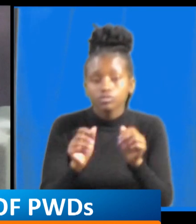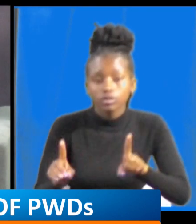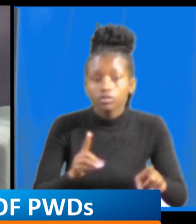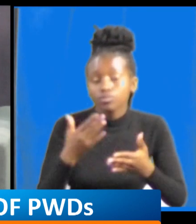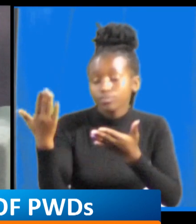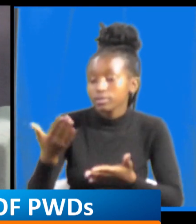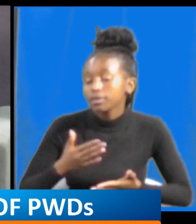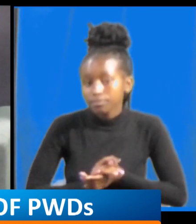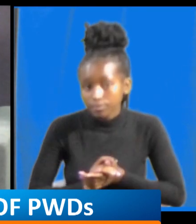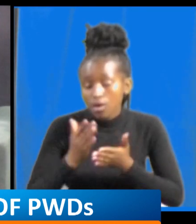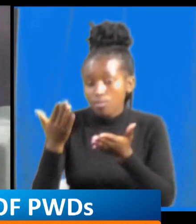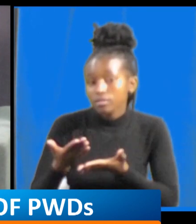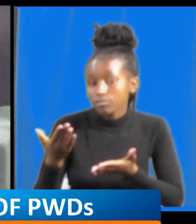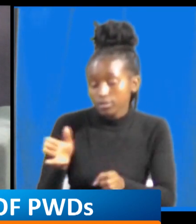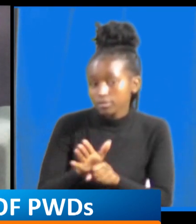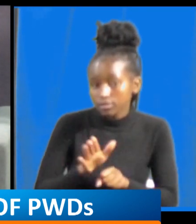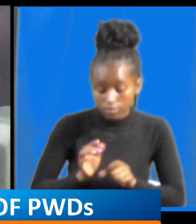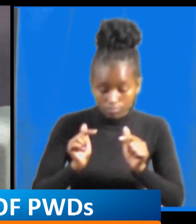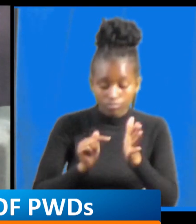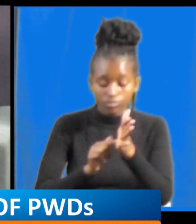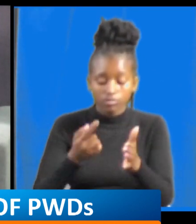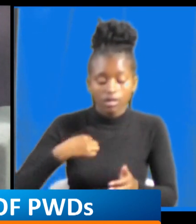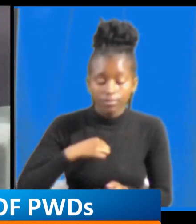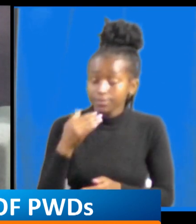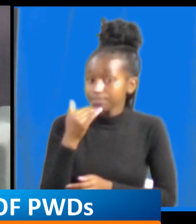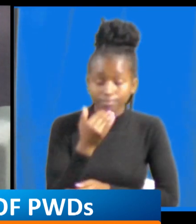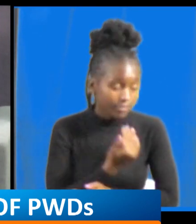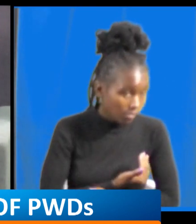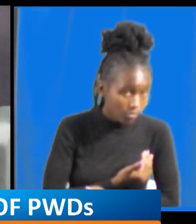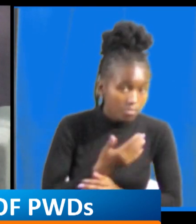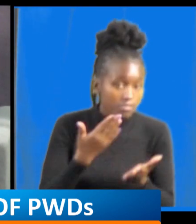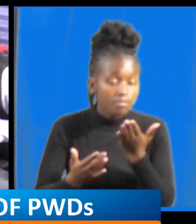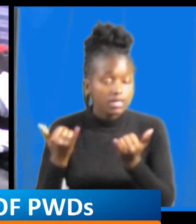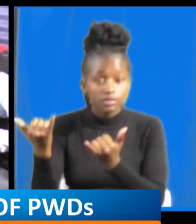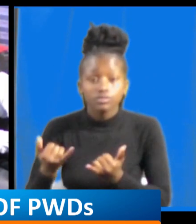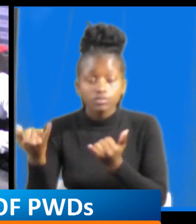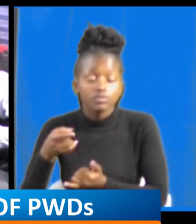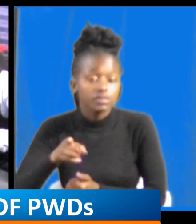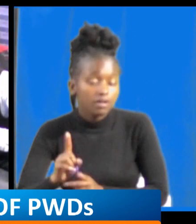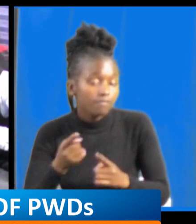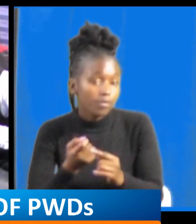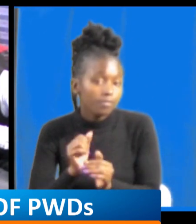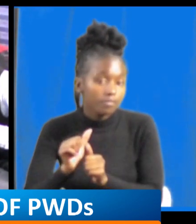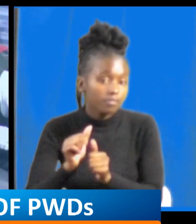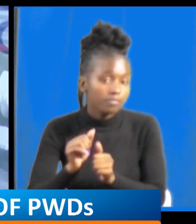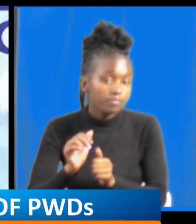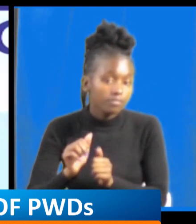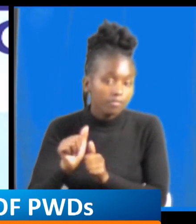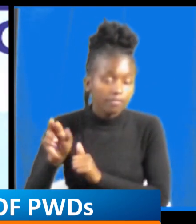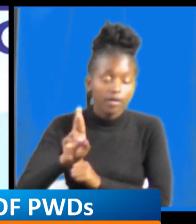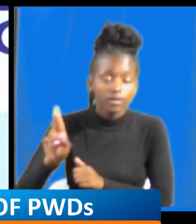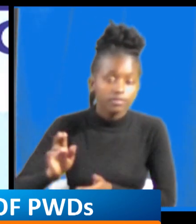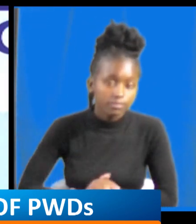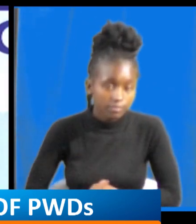karibu sana konyesho okay thank you maybe let me introduce starting from you okay morning